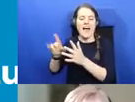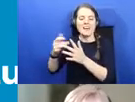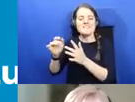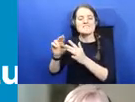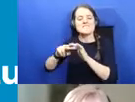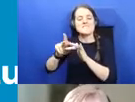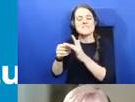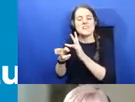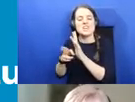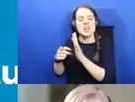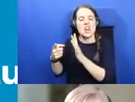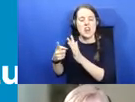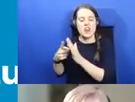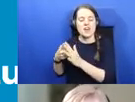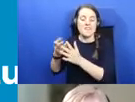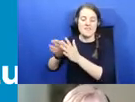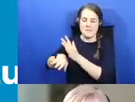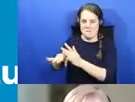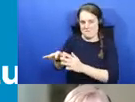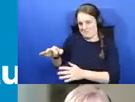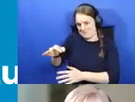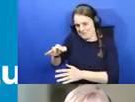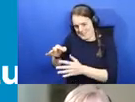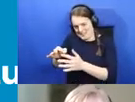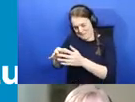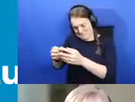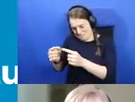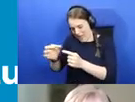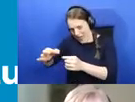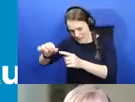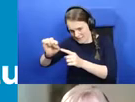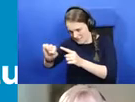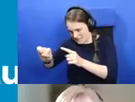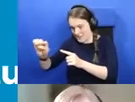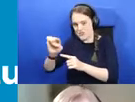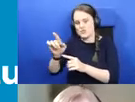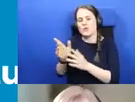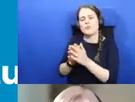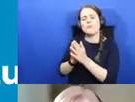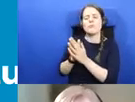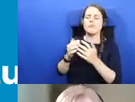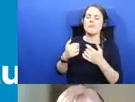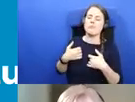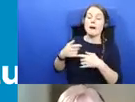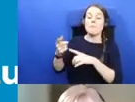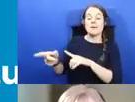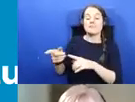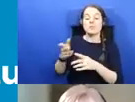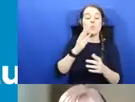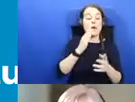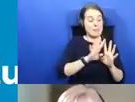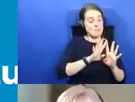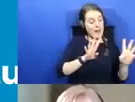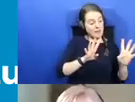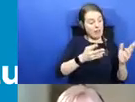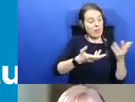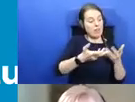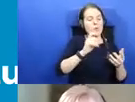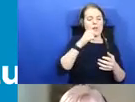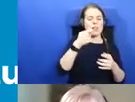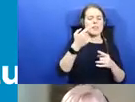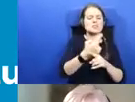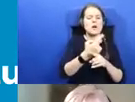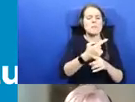when we move into our discussion on the panel, we move into the tourist project which Linda Irvine is heading up